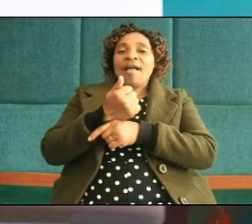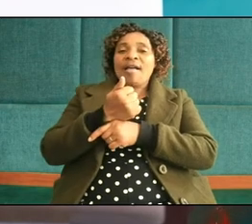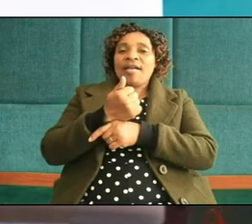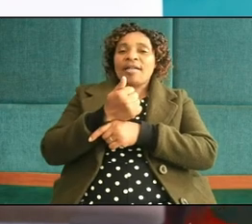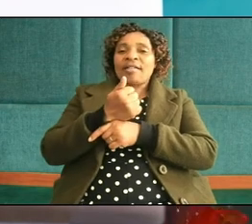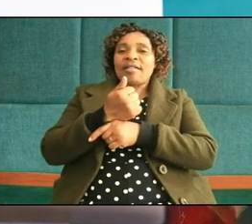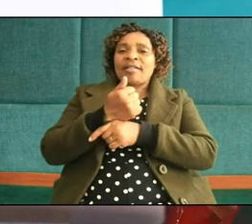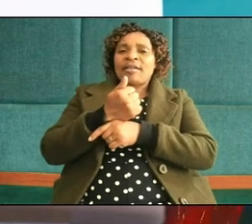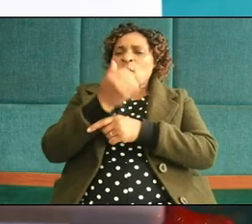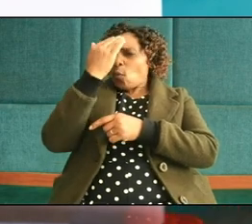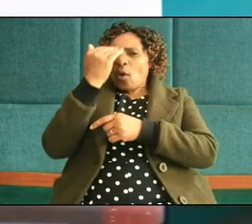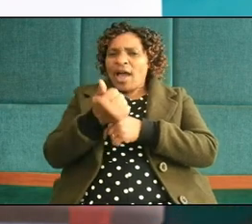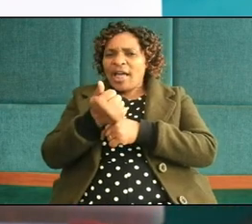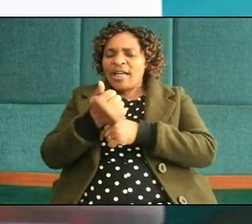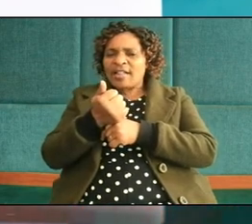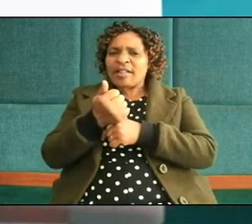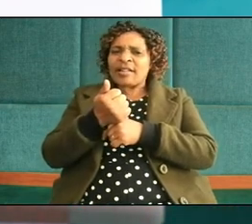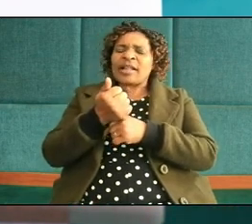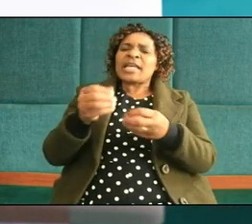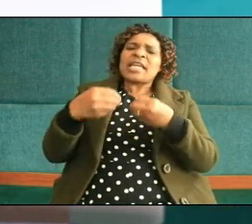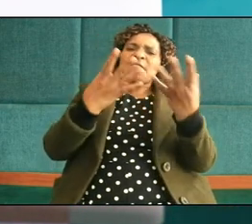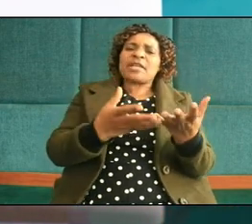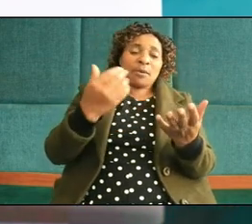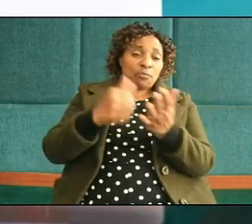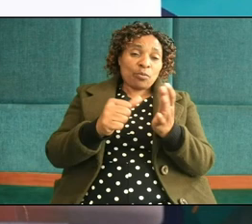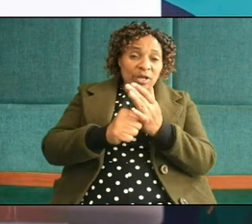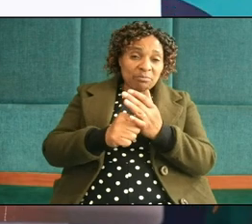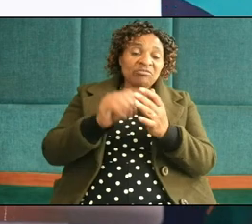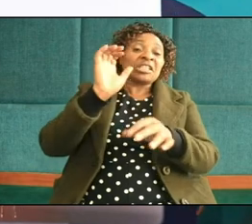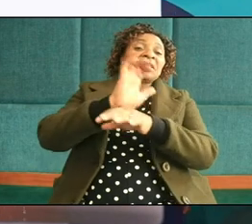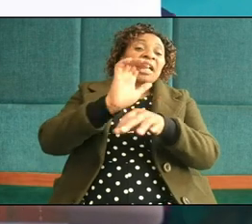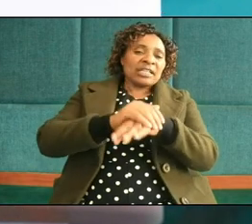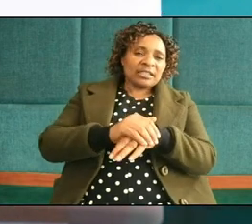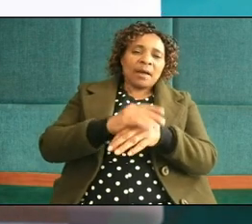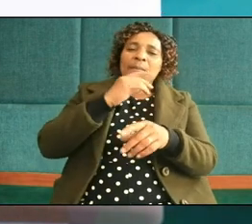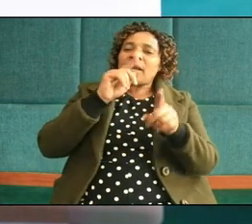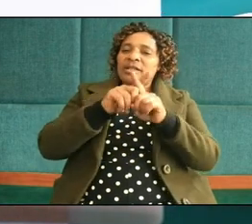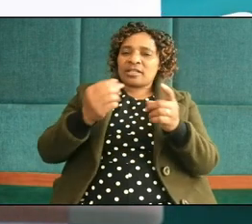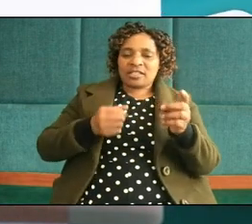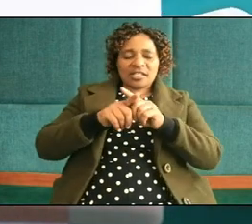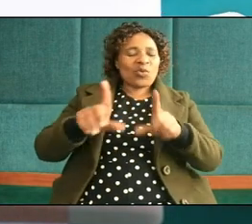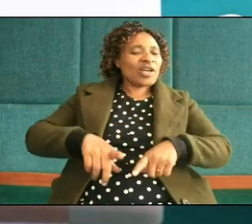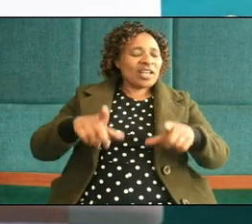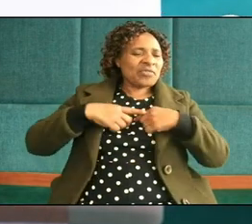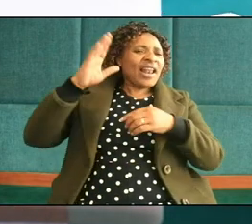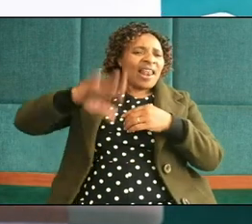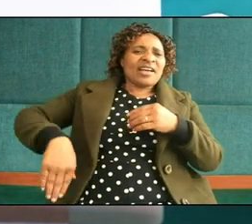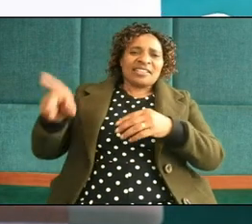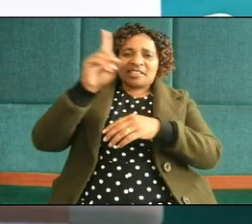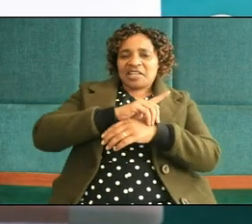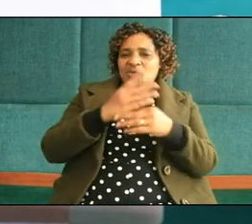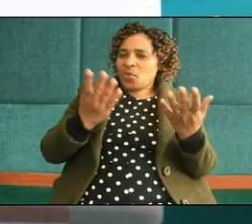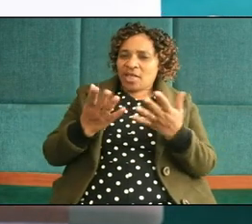homes while disturbing the church brothers and sisters we are living in the last days where we need to